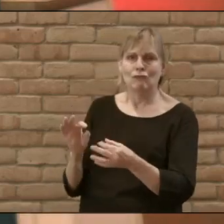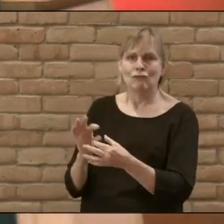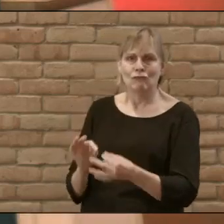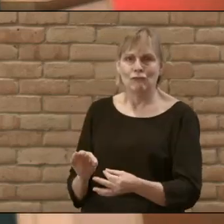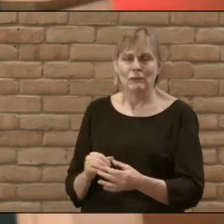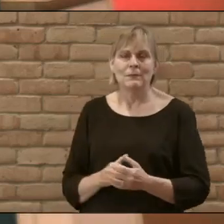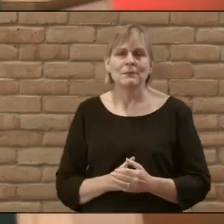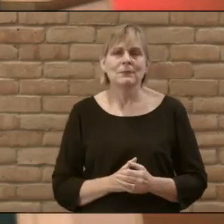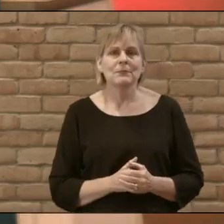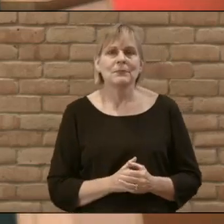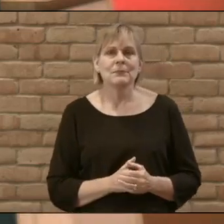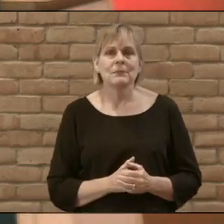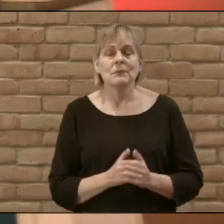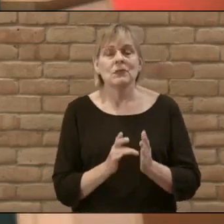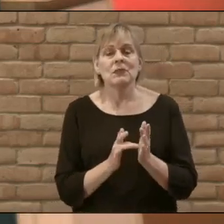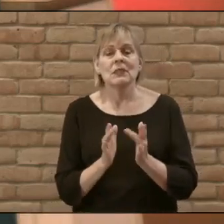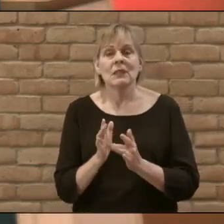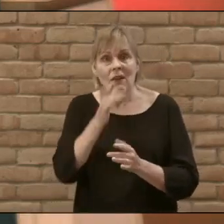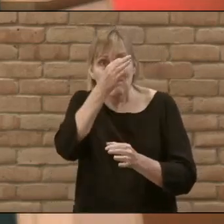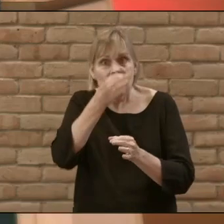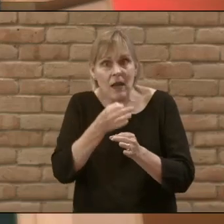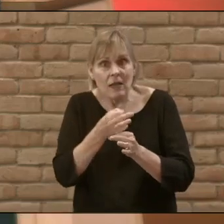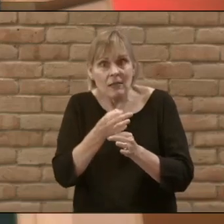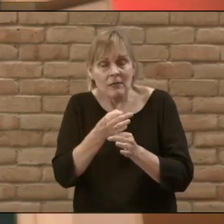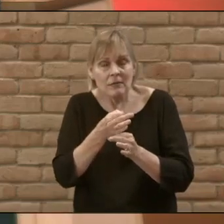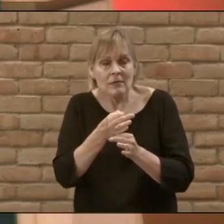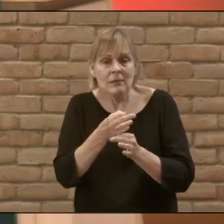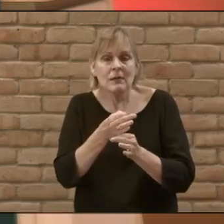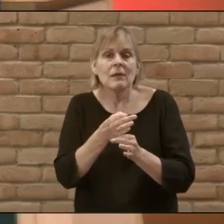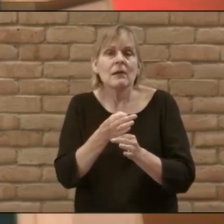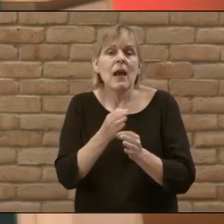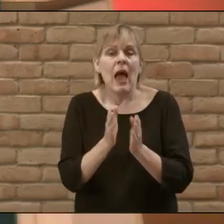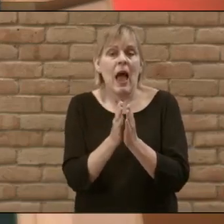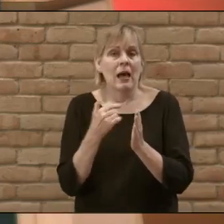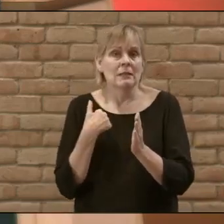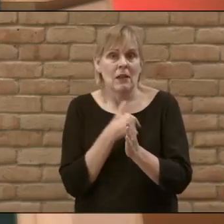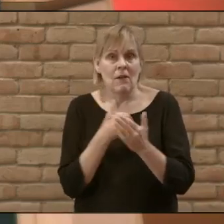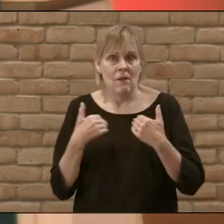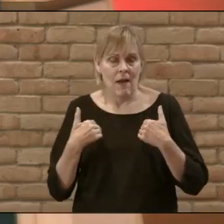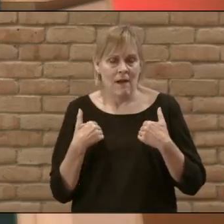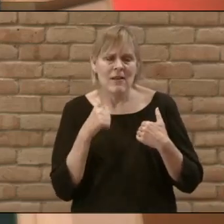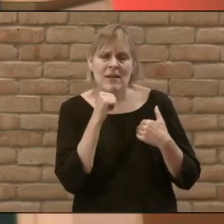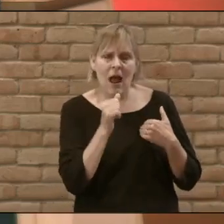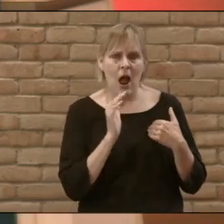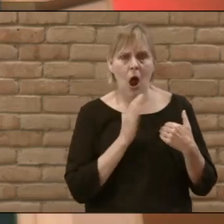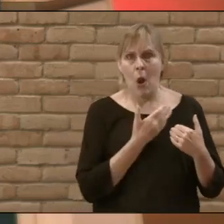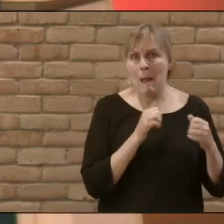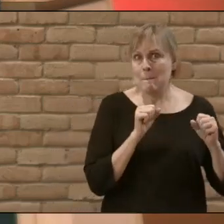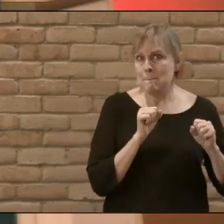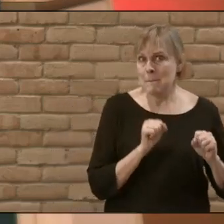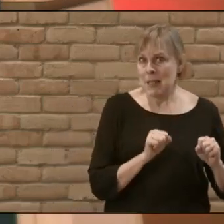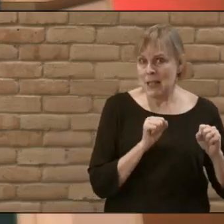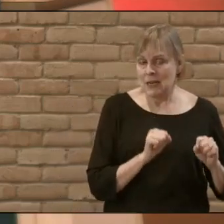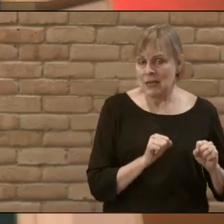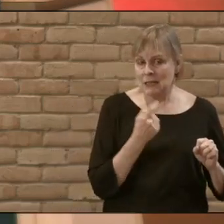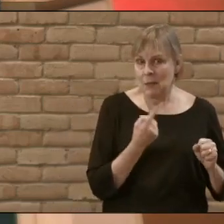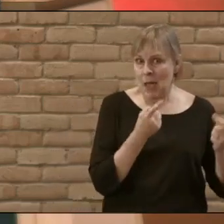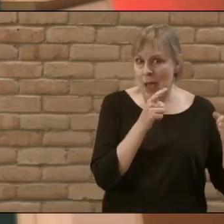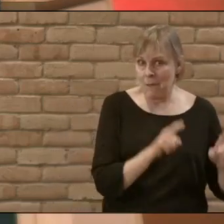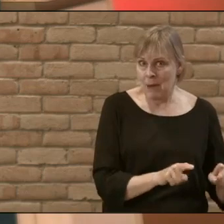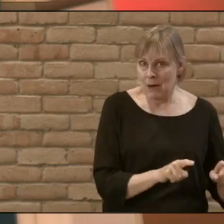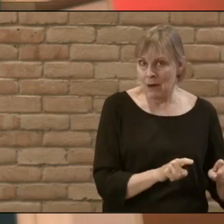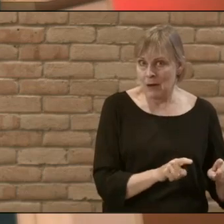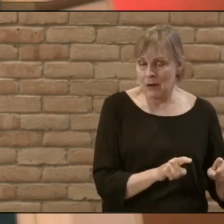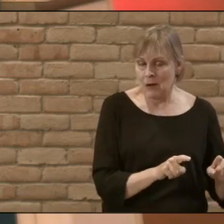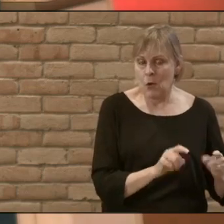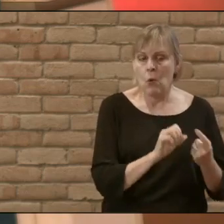the kind of faith that Jesus commands us to have is not founded upon our ability to make anything happen or upon our